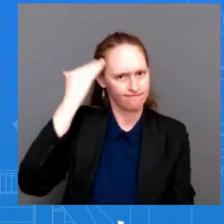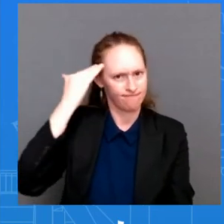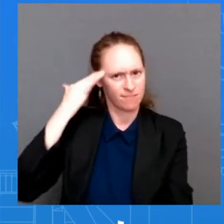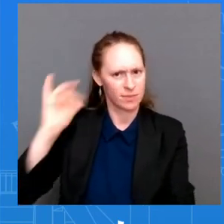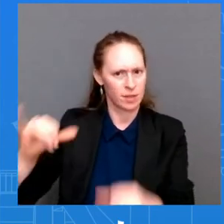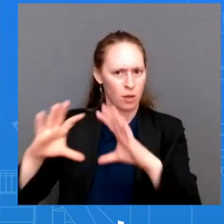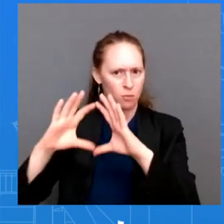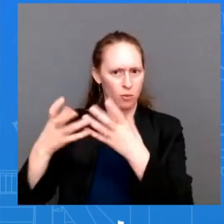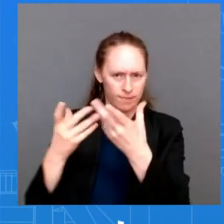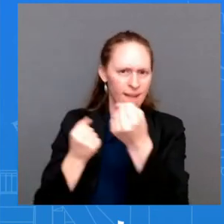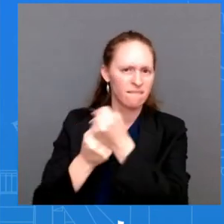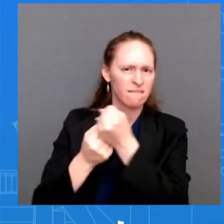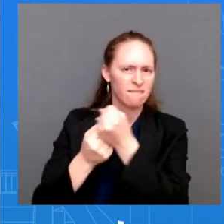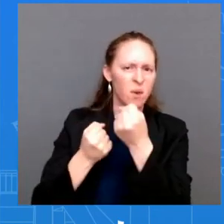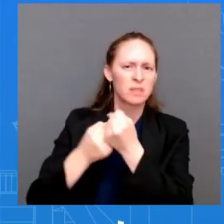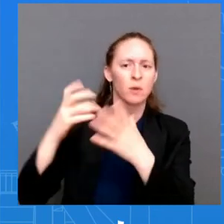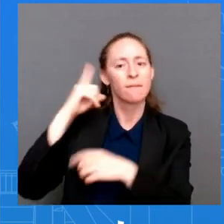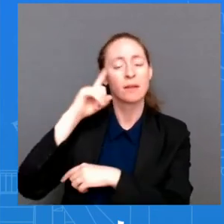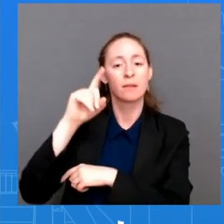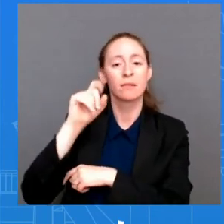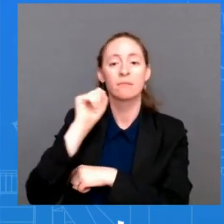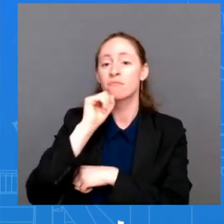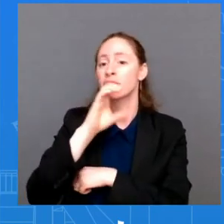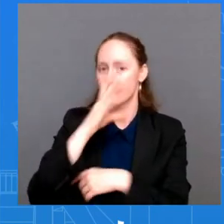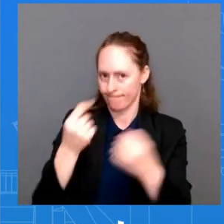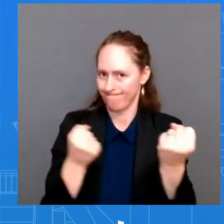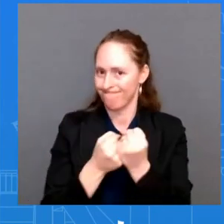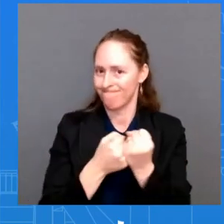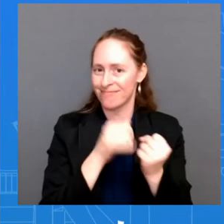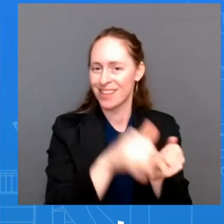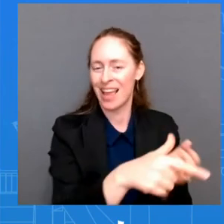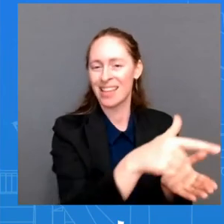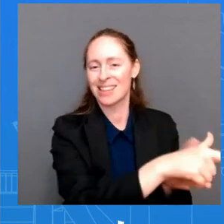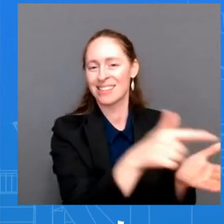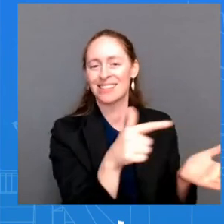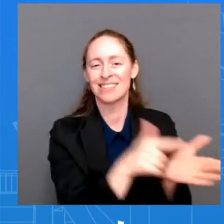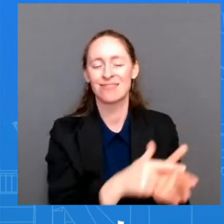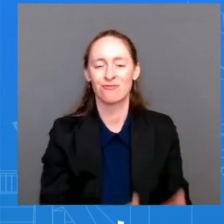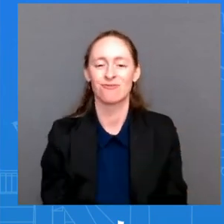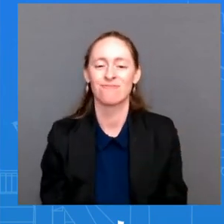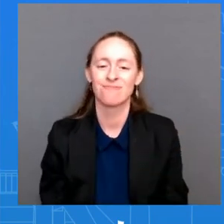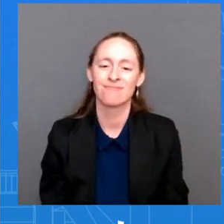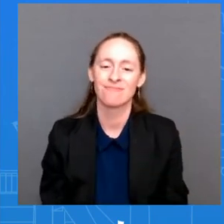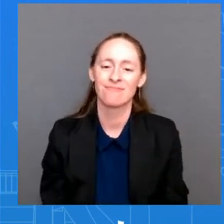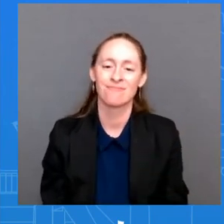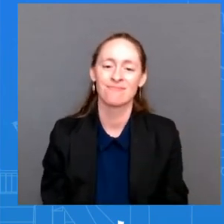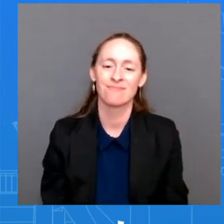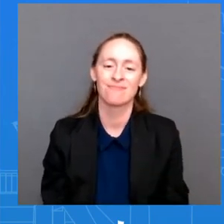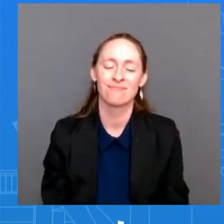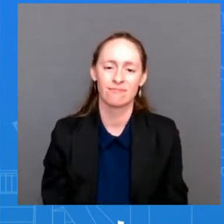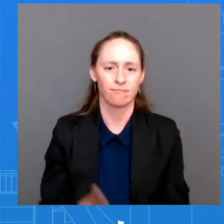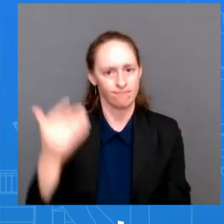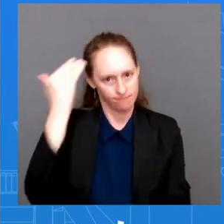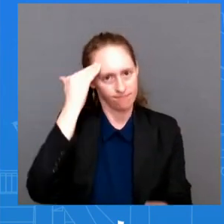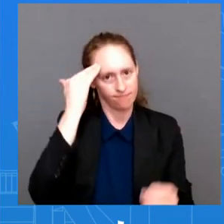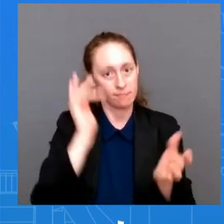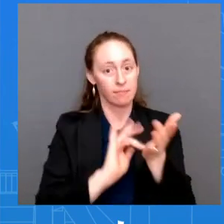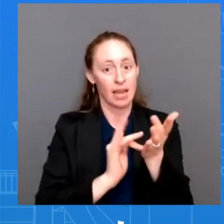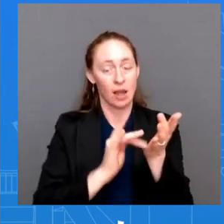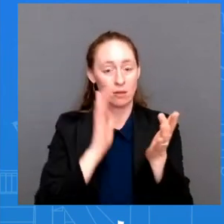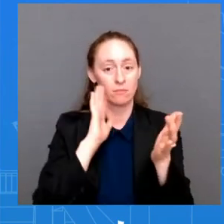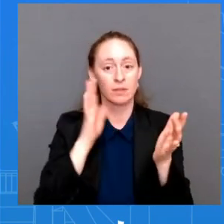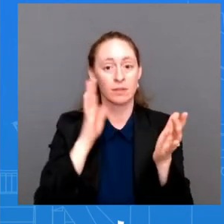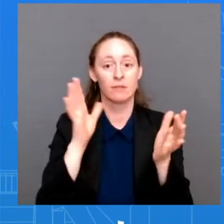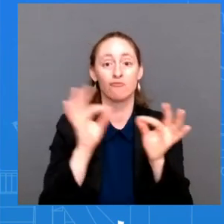piece of piece of legislation uh while the limit of cost of medicines and cap out of pocket expenses to 2 000 a year